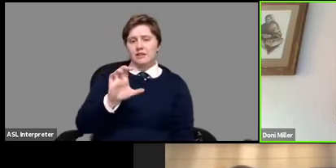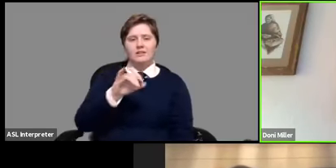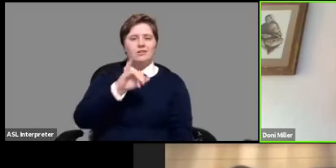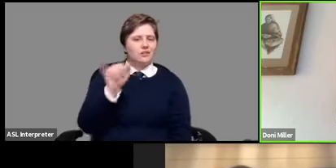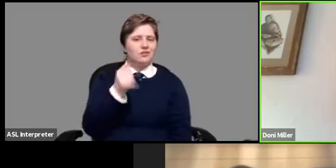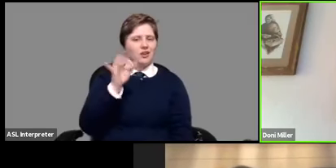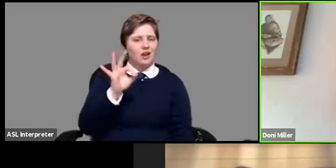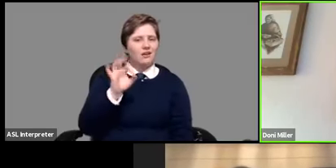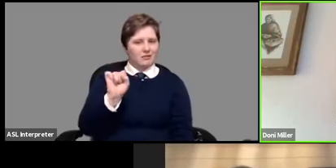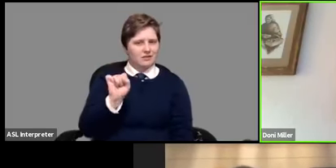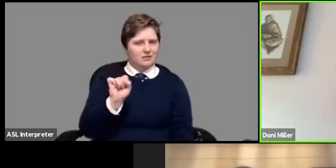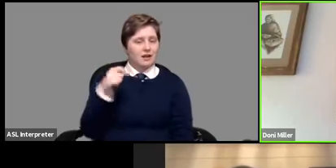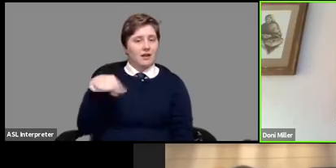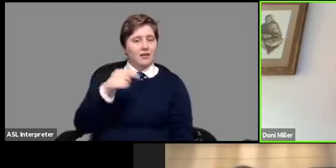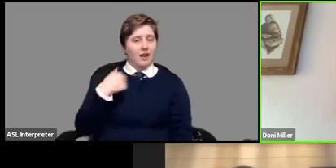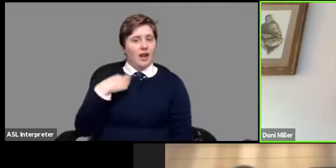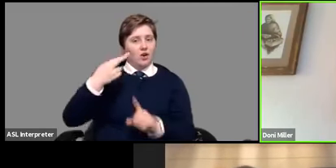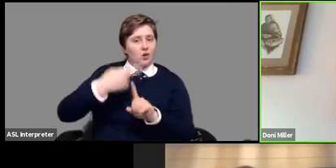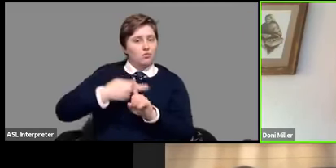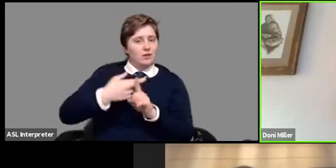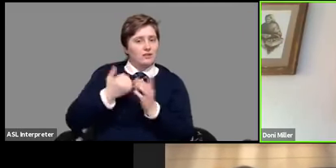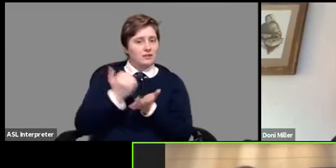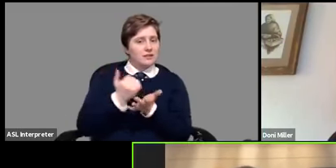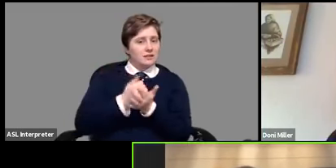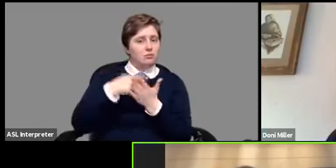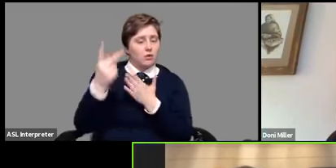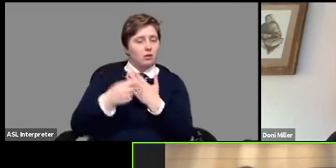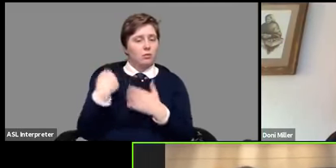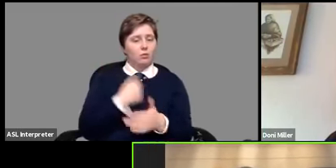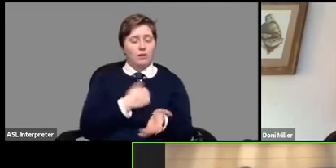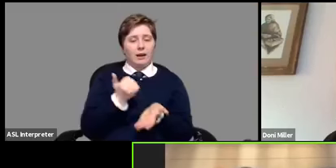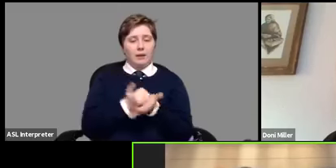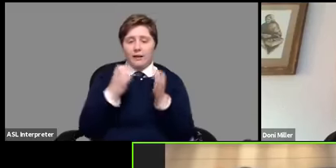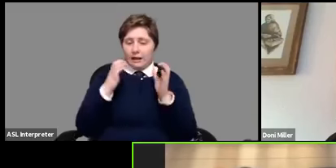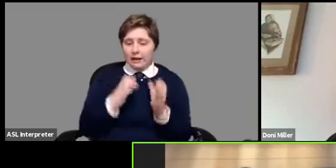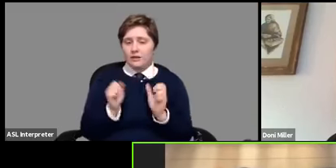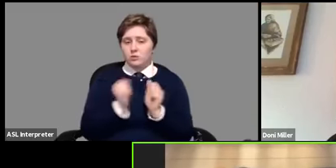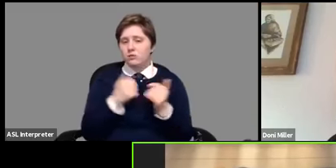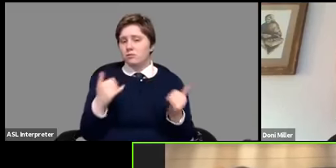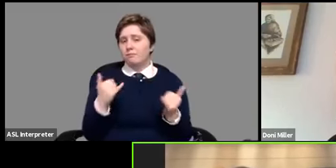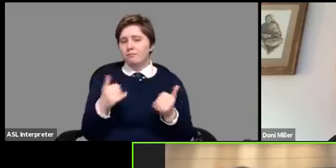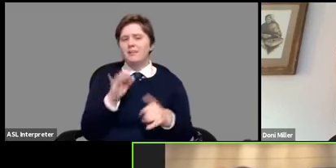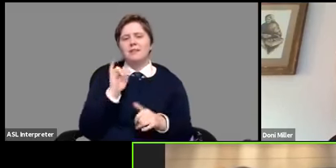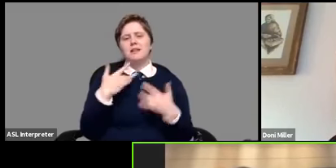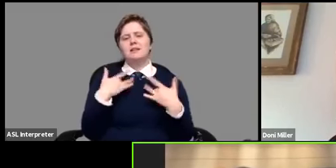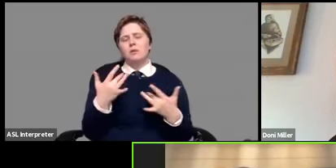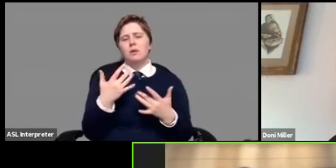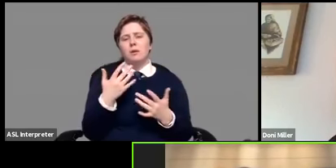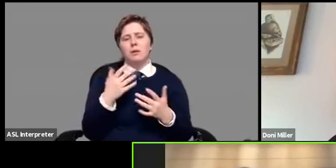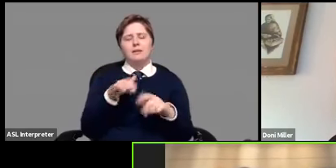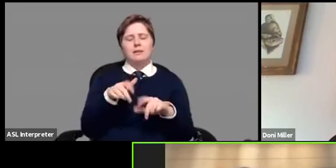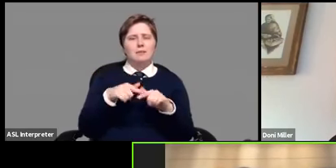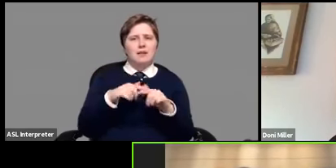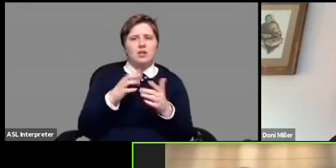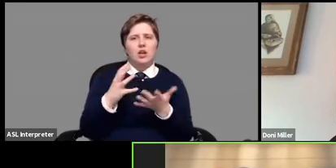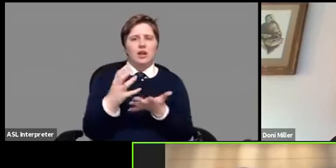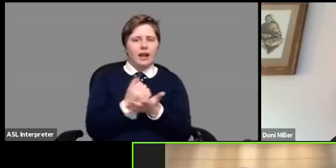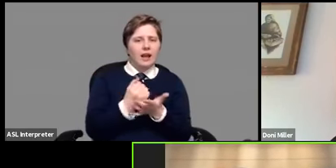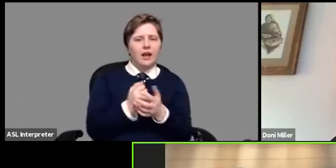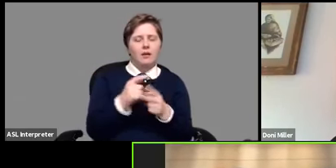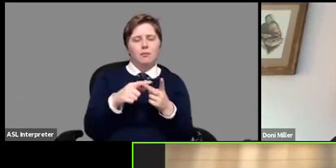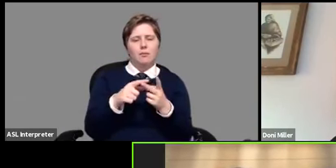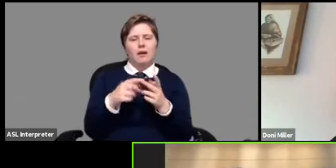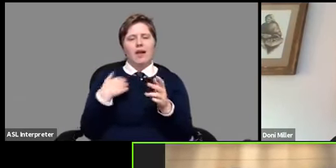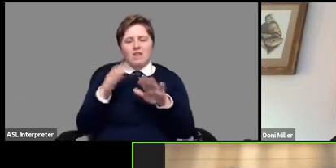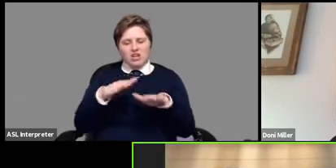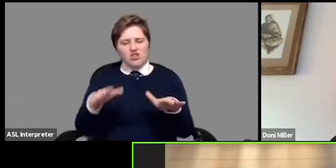they have a rental assistance program as well that we're assisting clients with and usually that's by income and another requirement is having a minor